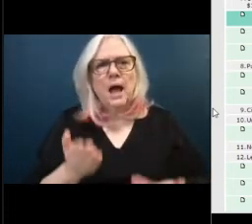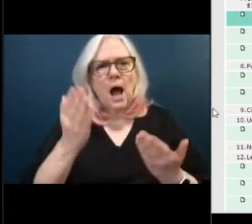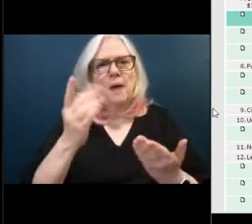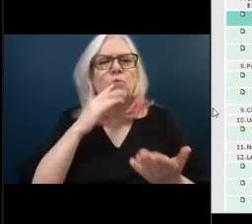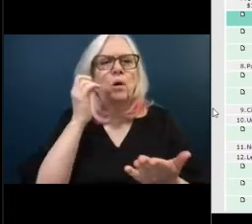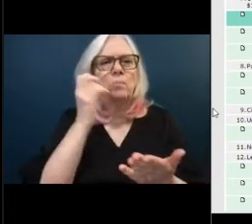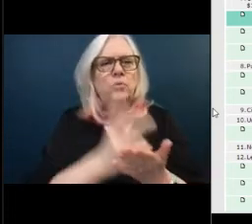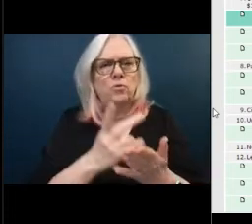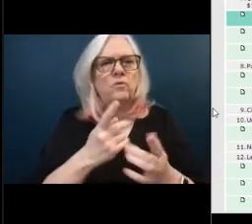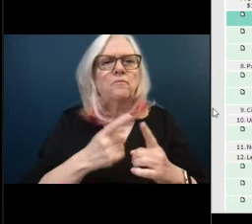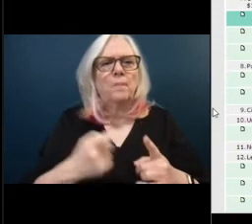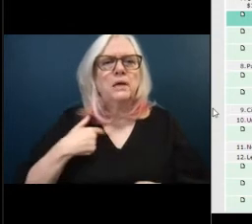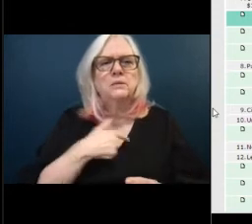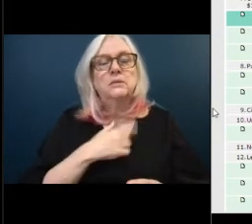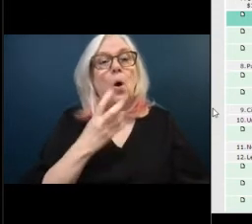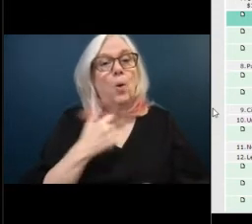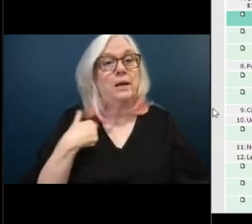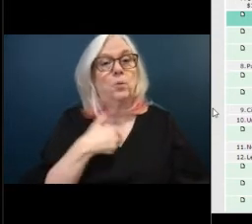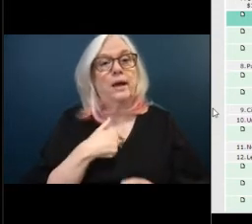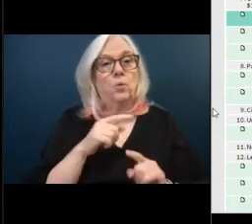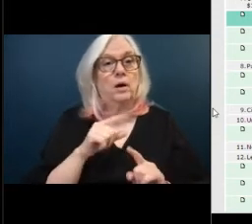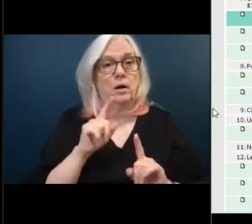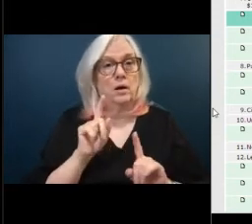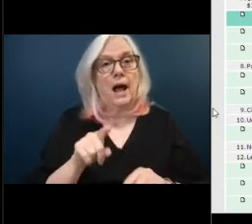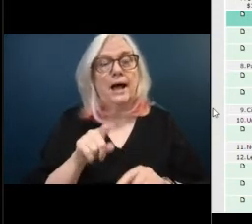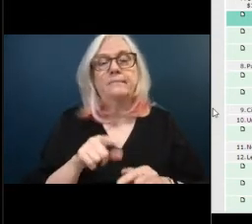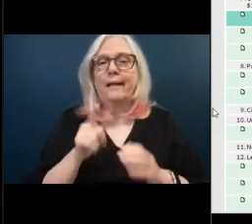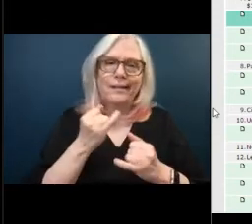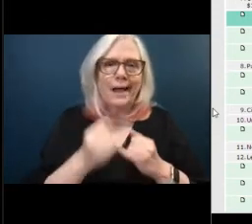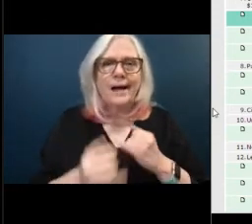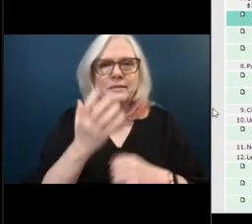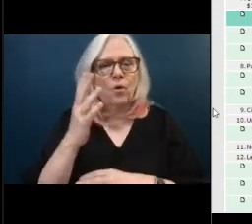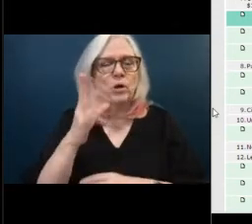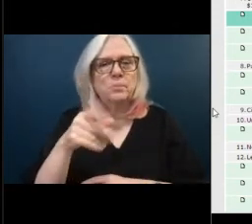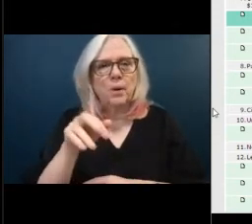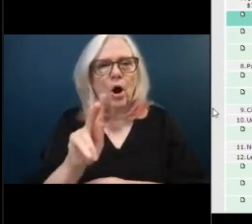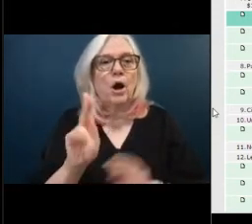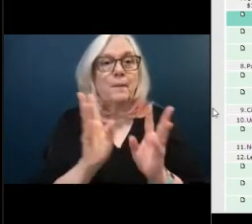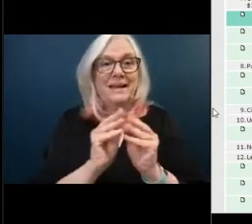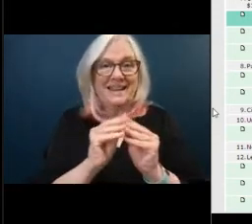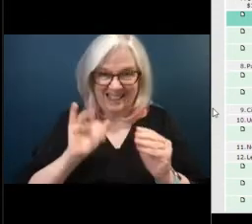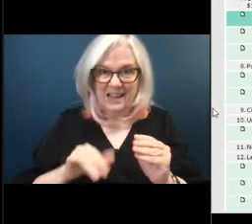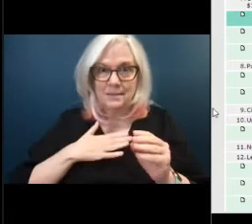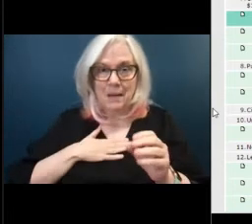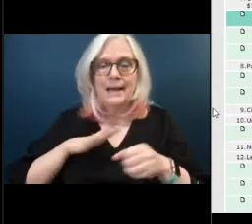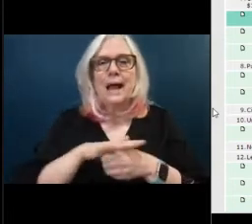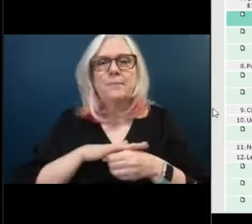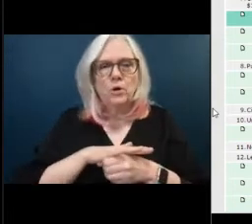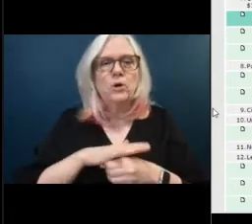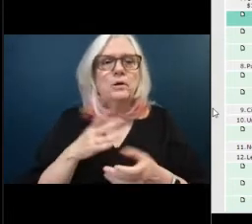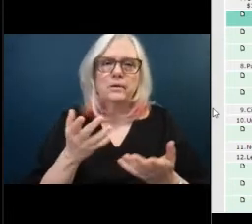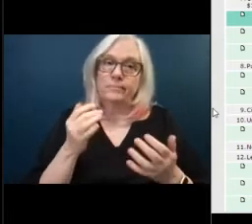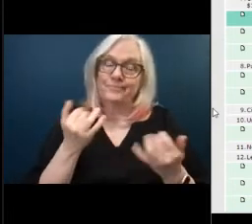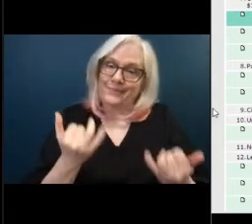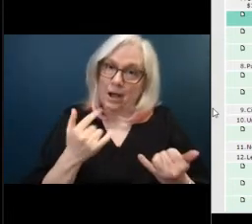us and when we were at the last forest park meeting which is my neighborhood um we were told you know and i'm saying this as a